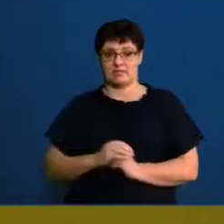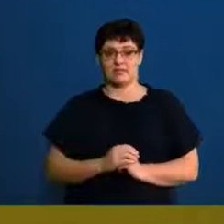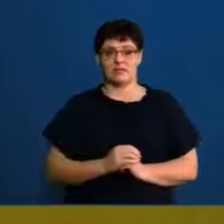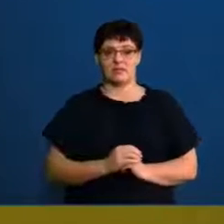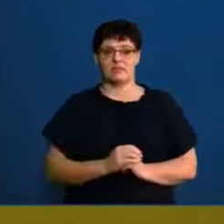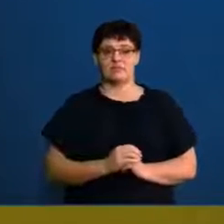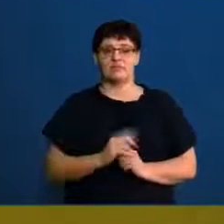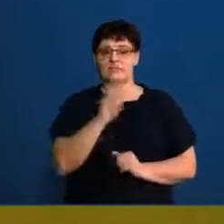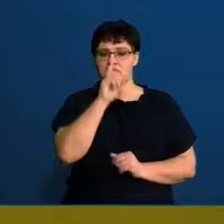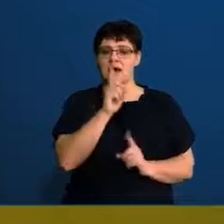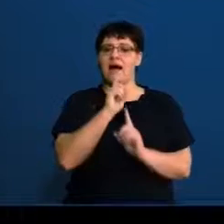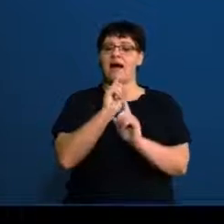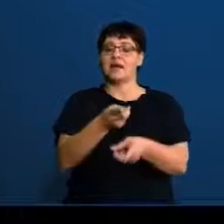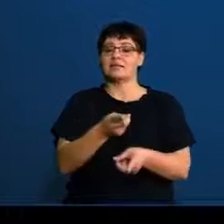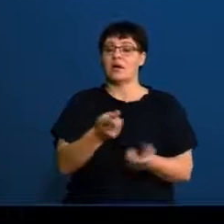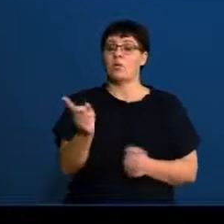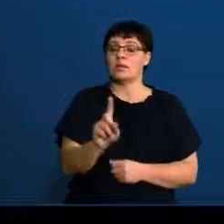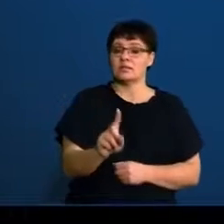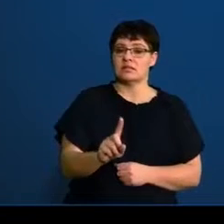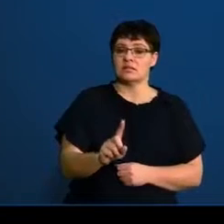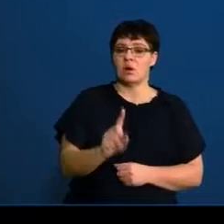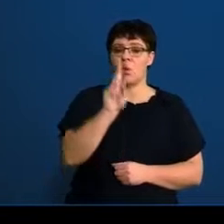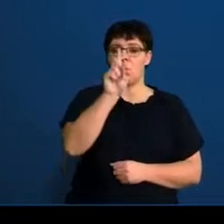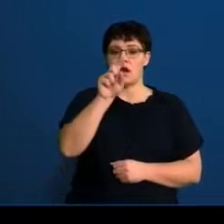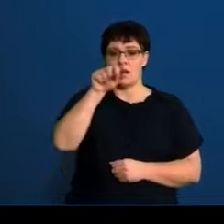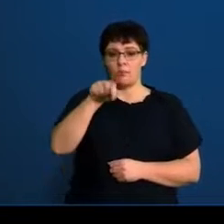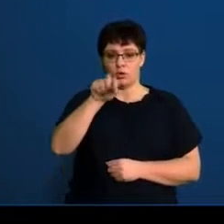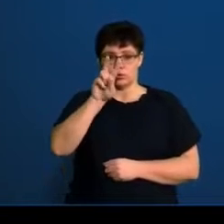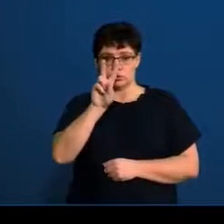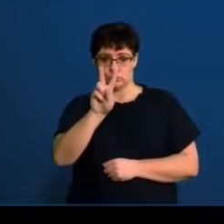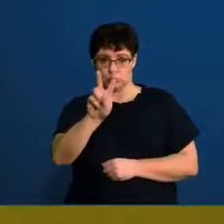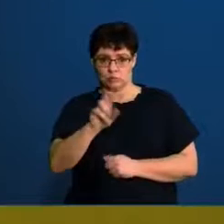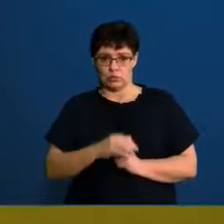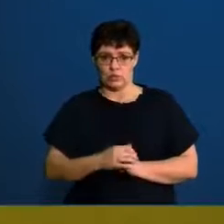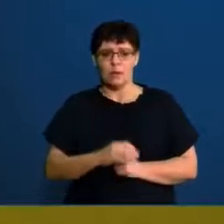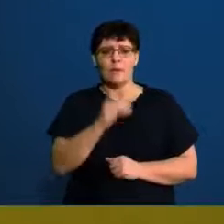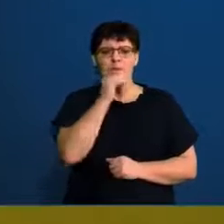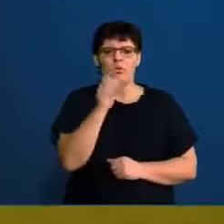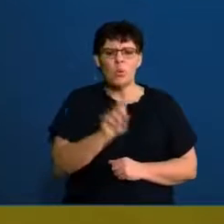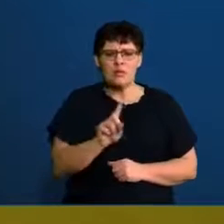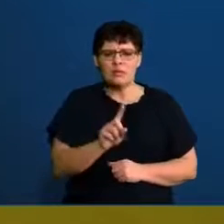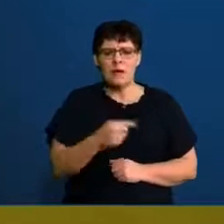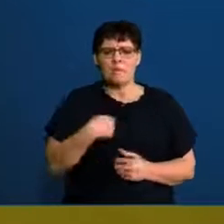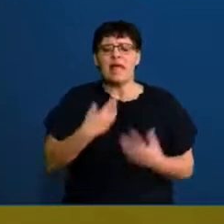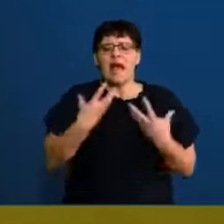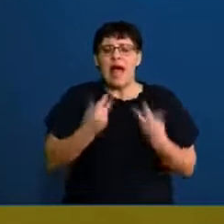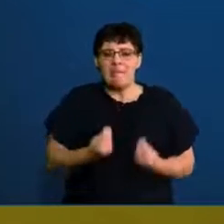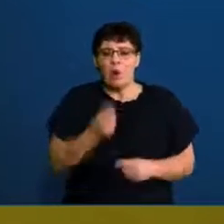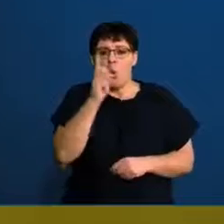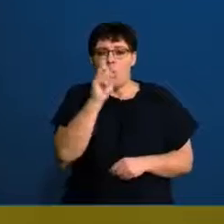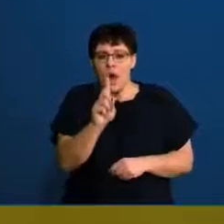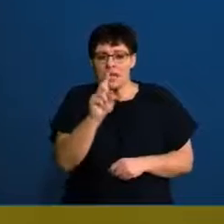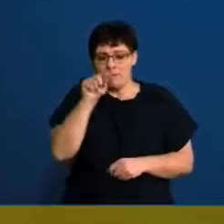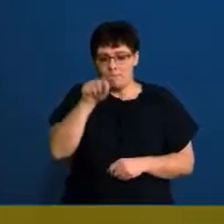And I see that I get the answer of 1.2. That means I've got 1.2 minutes